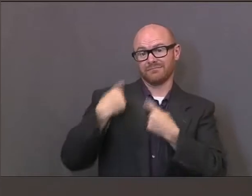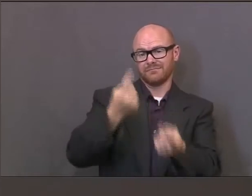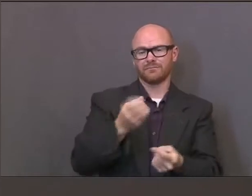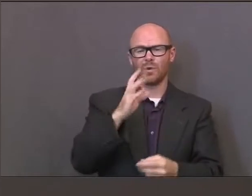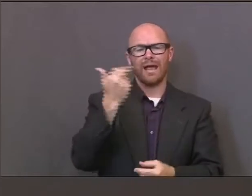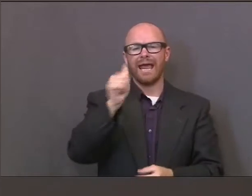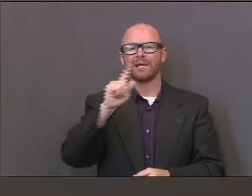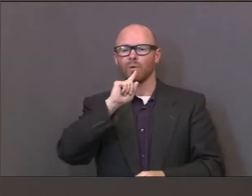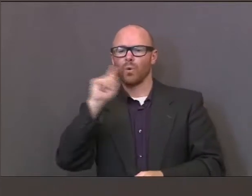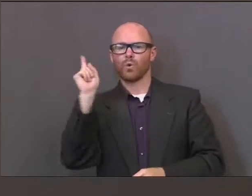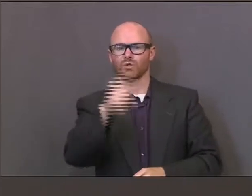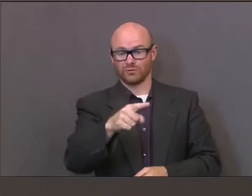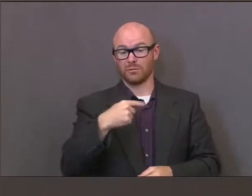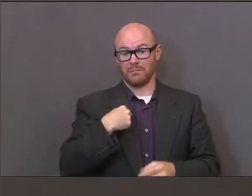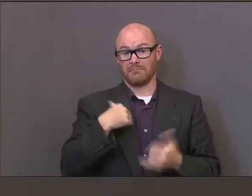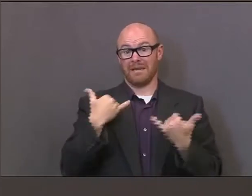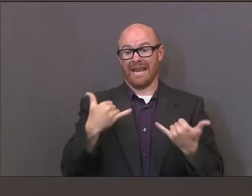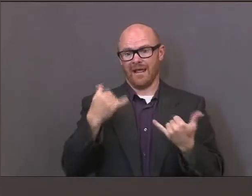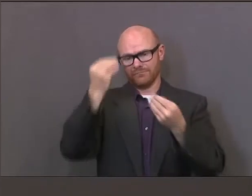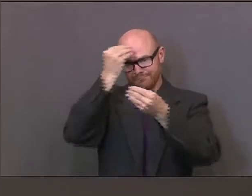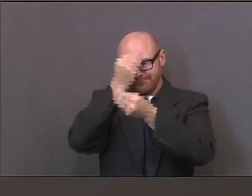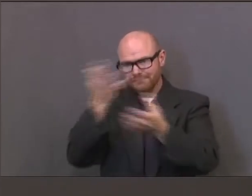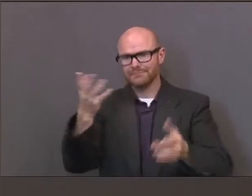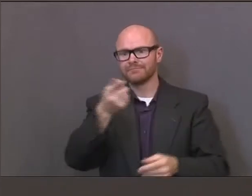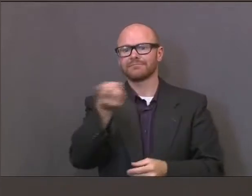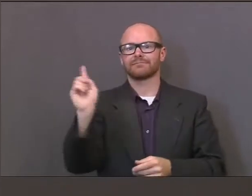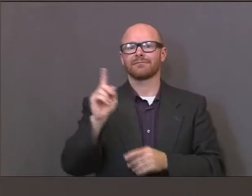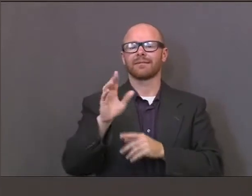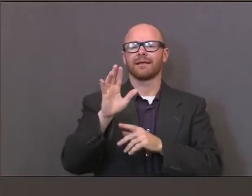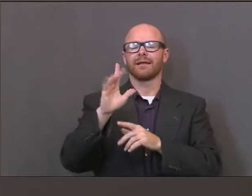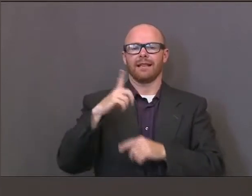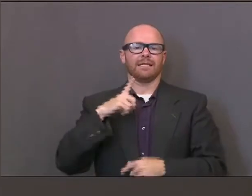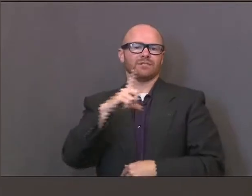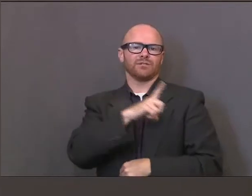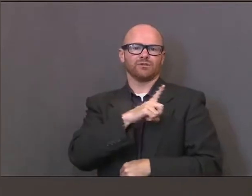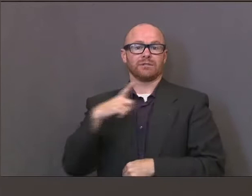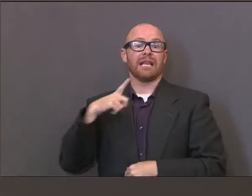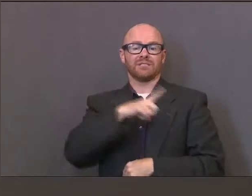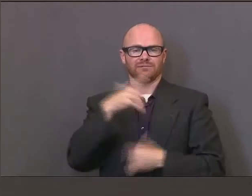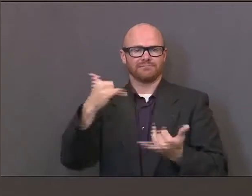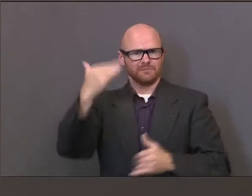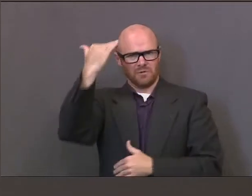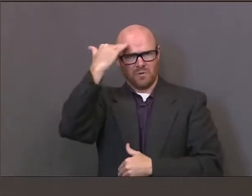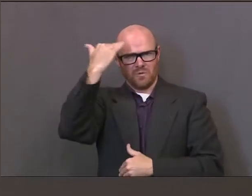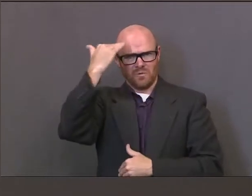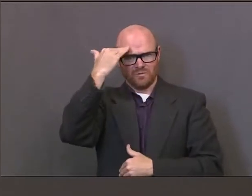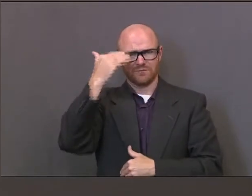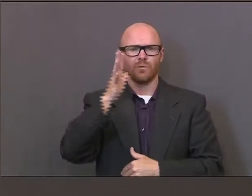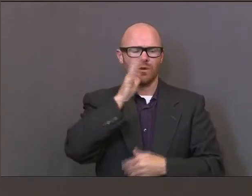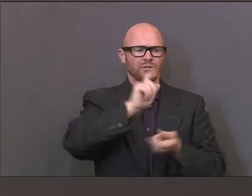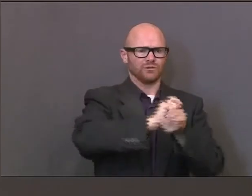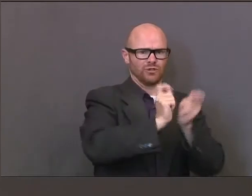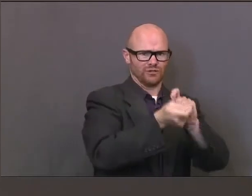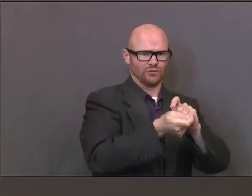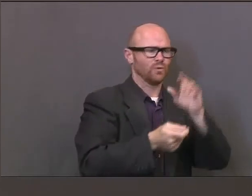And so, that's in the process of being done now so that the legislature is made aware of this transition.